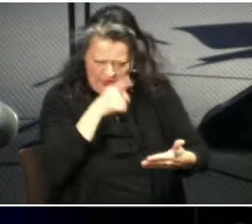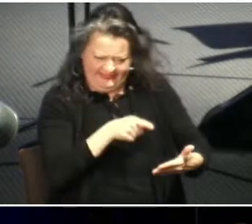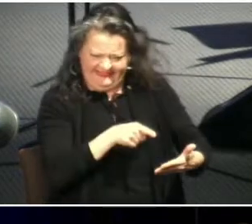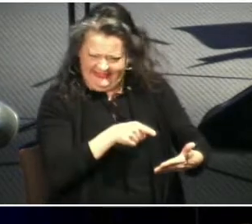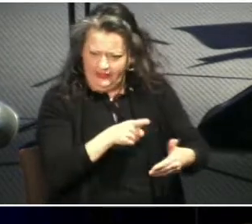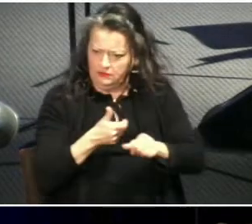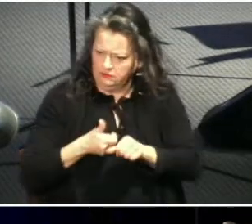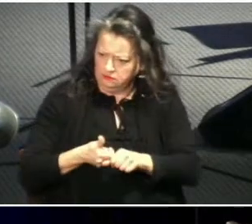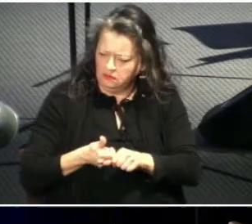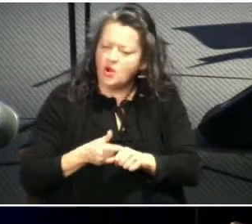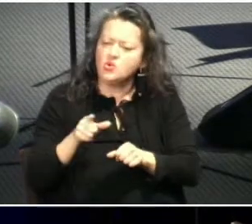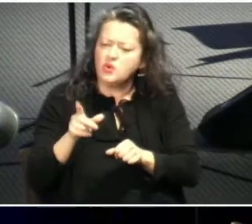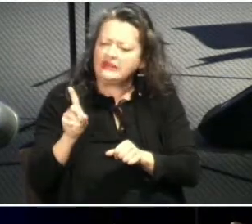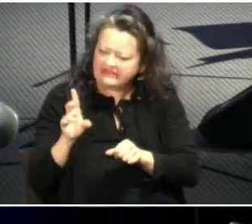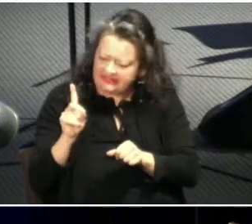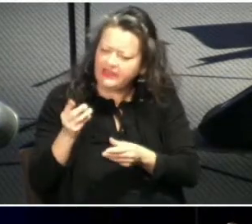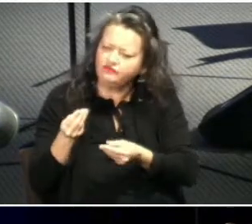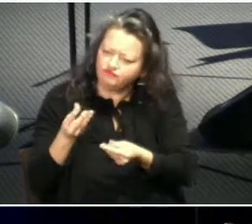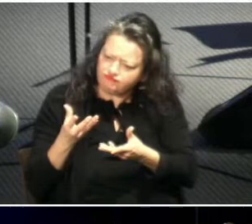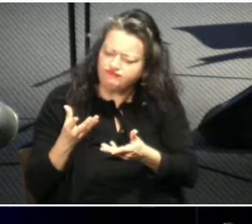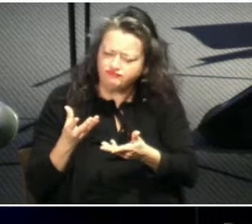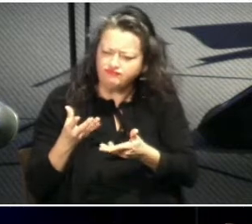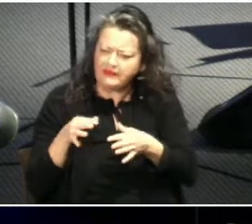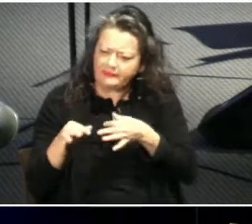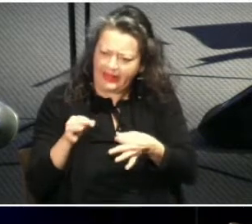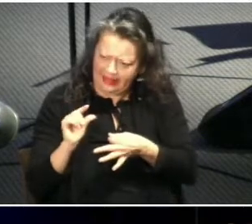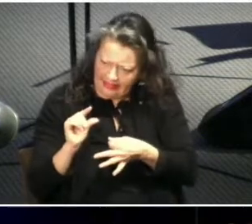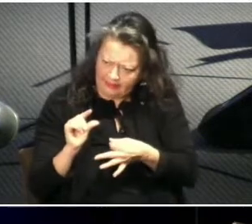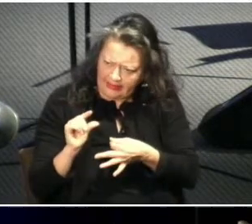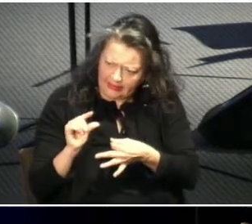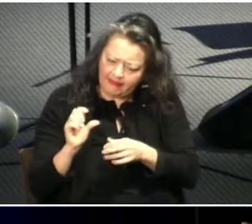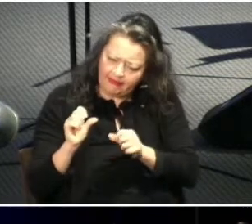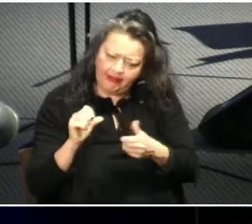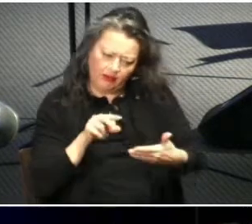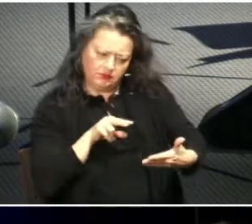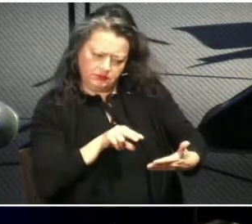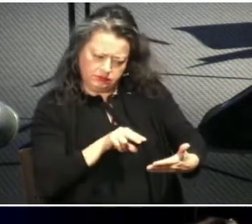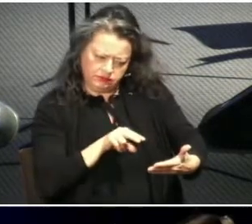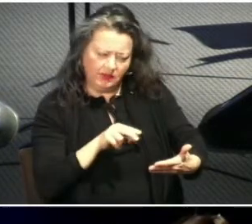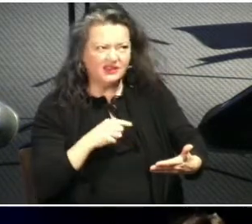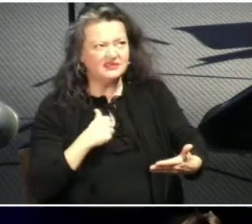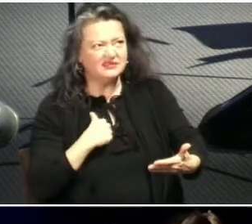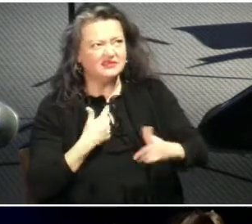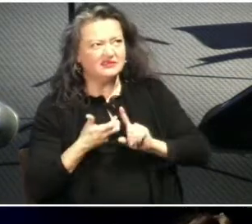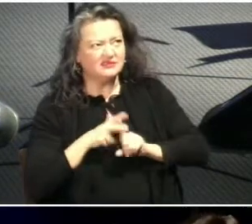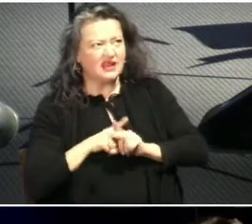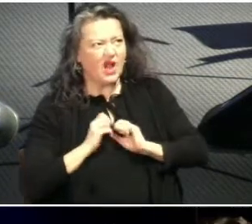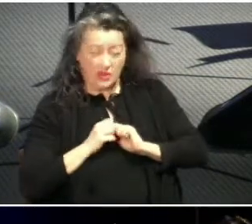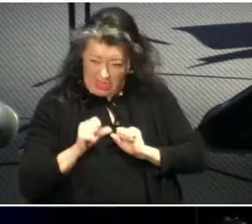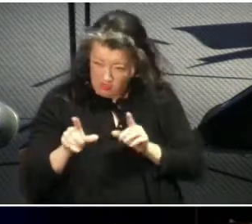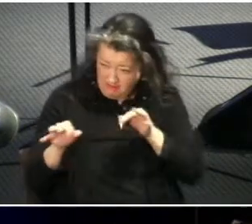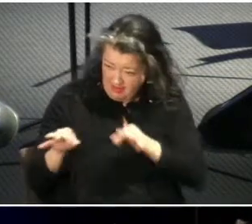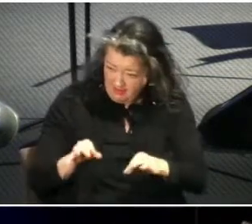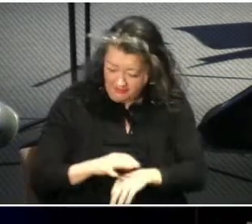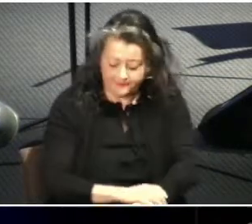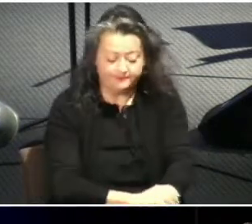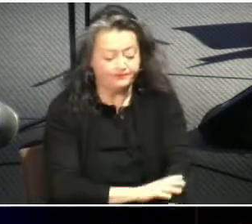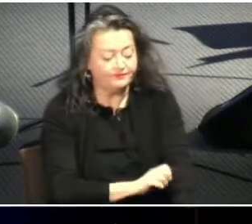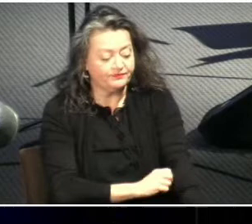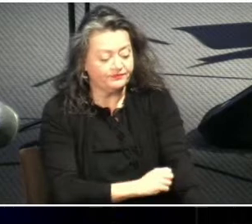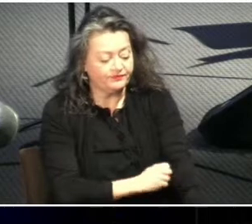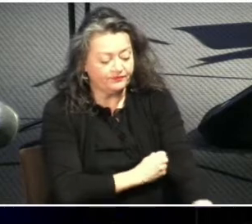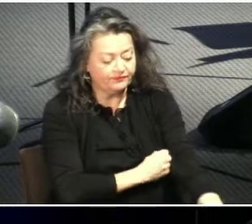went through in processing a verse like this well let me first start by saying i